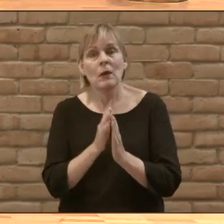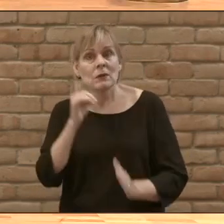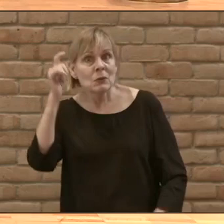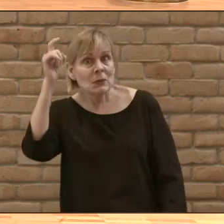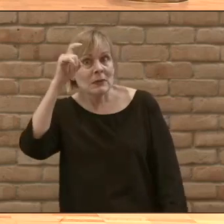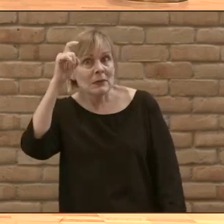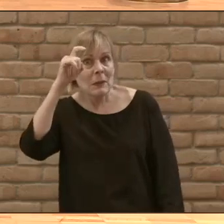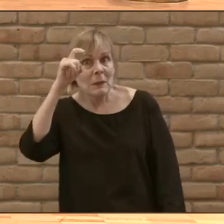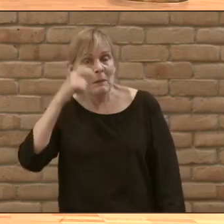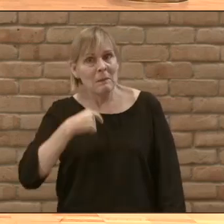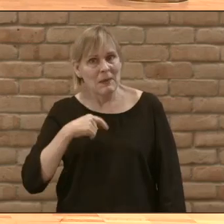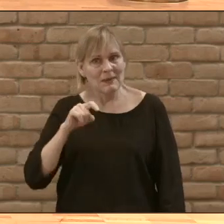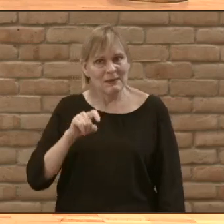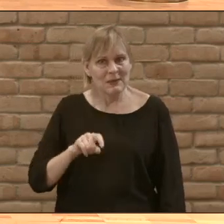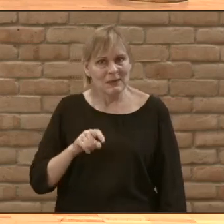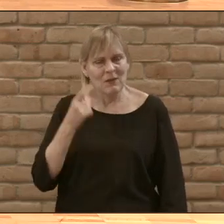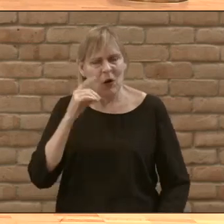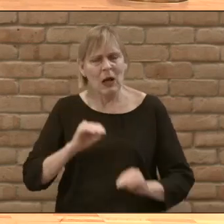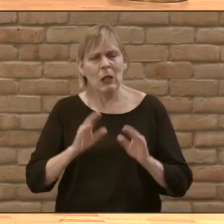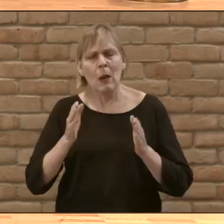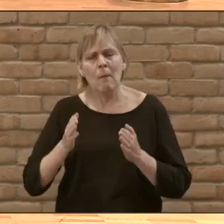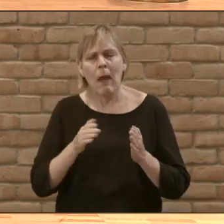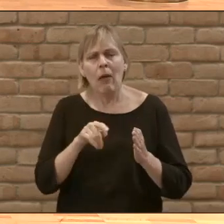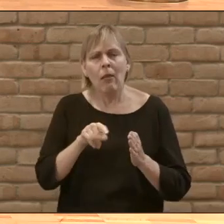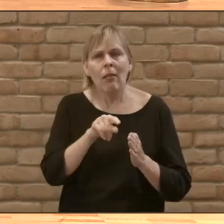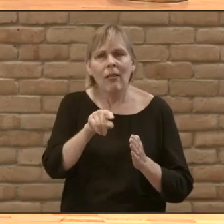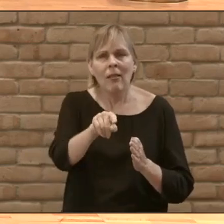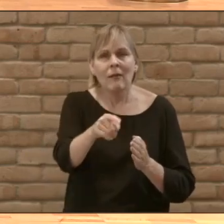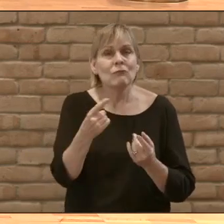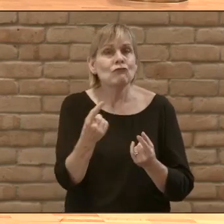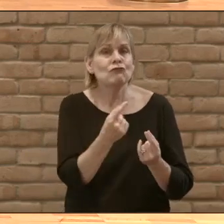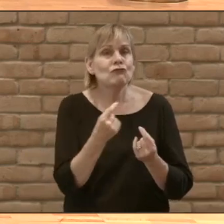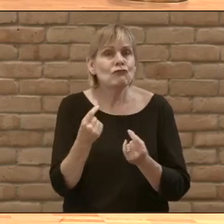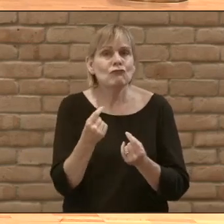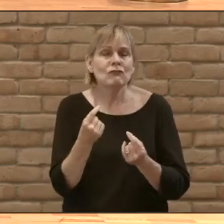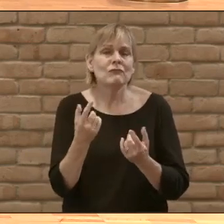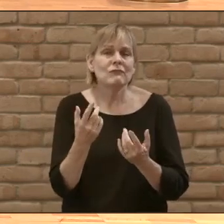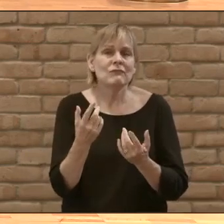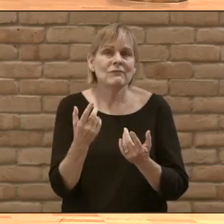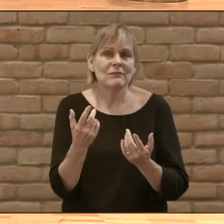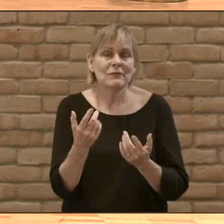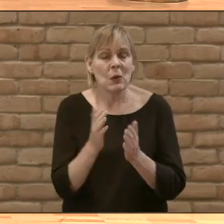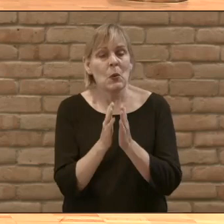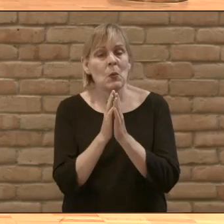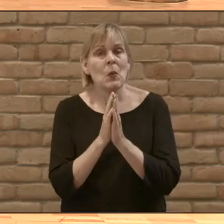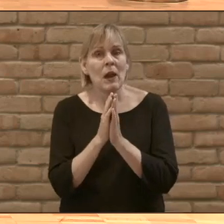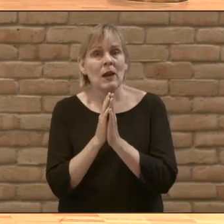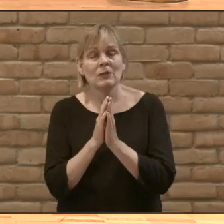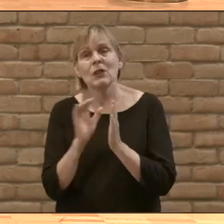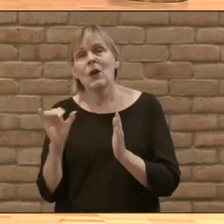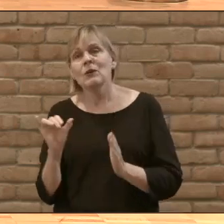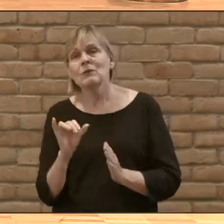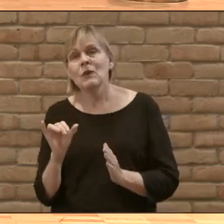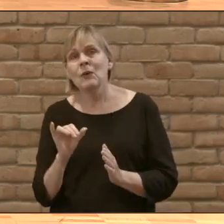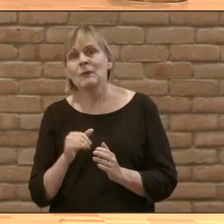and for a clear path ahead for whatever things we need to figure out there. Prayer is also for